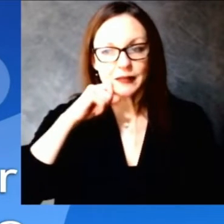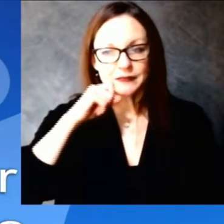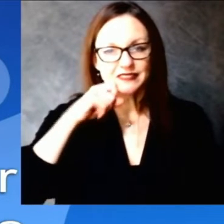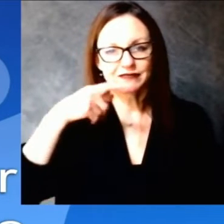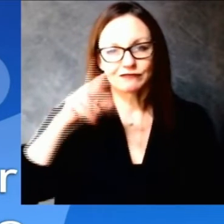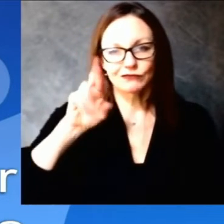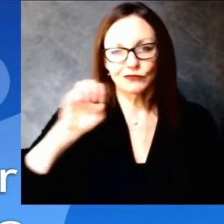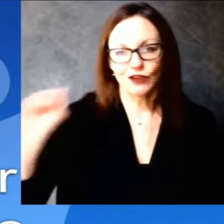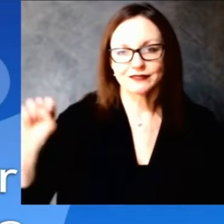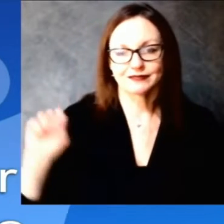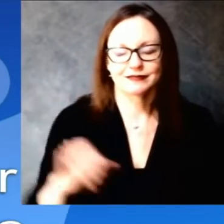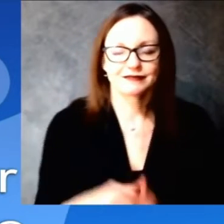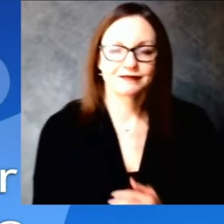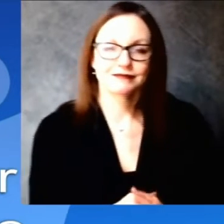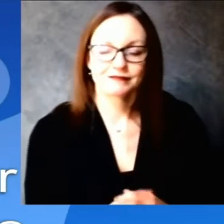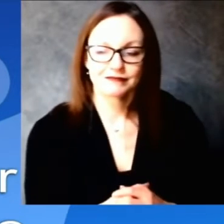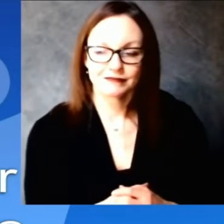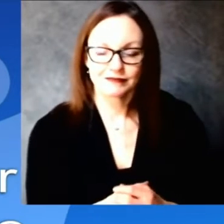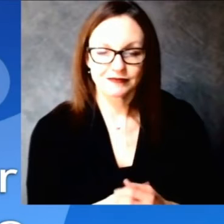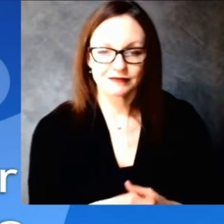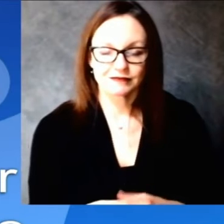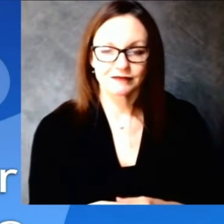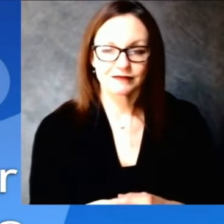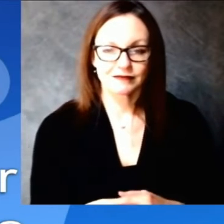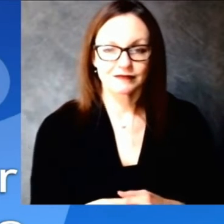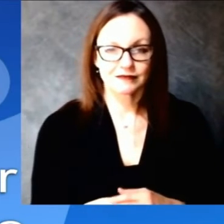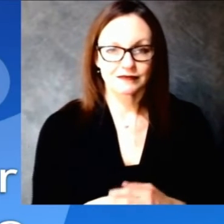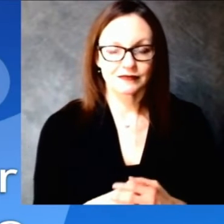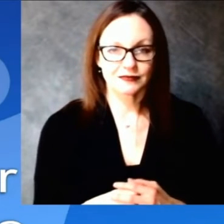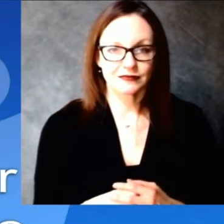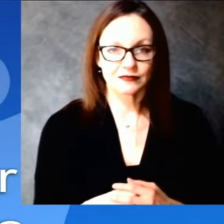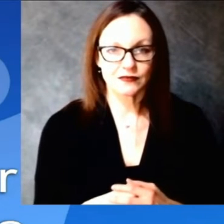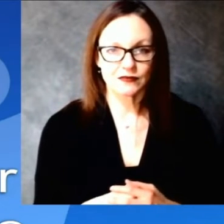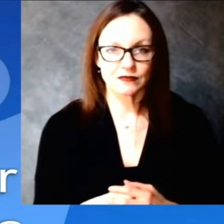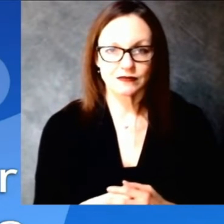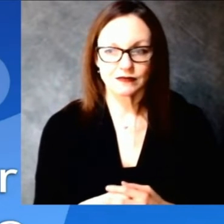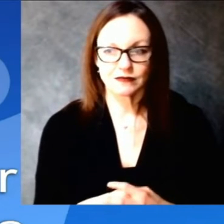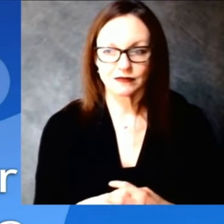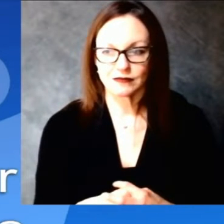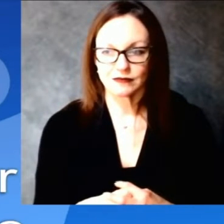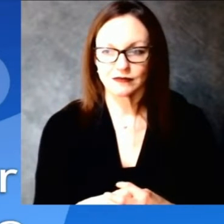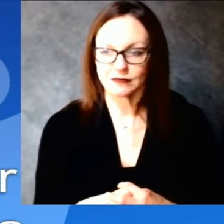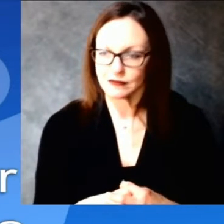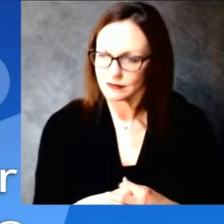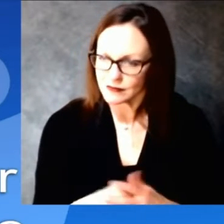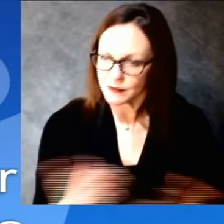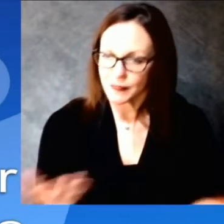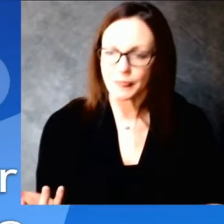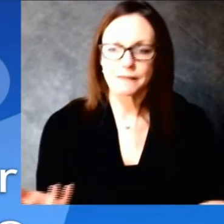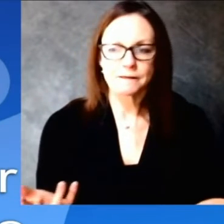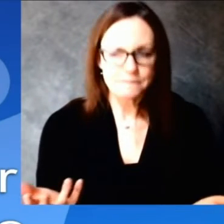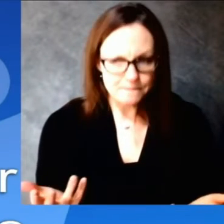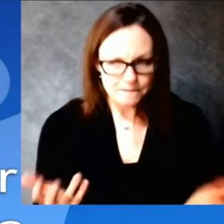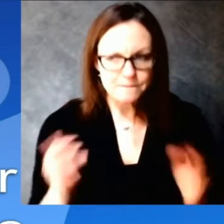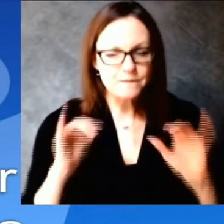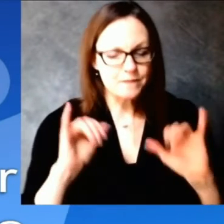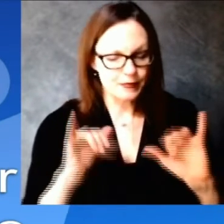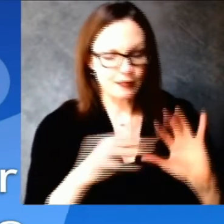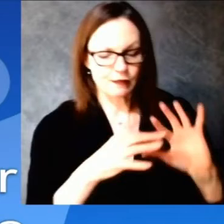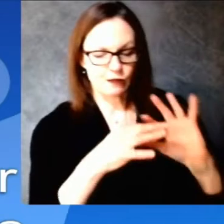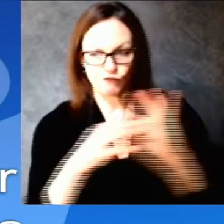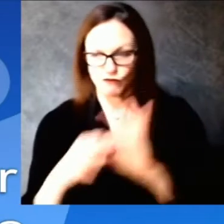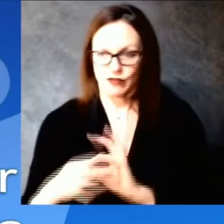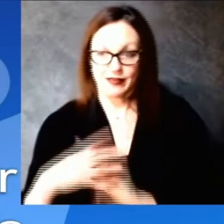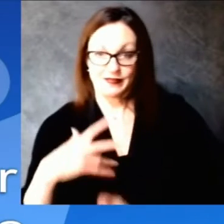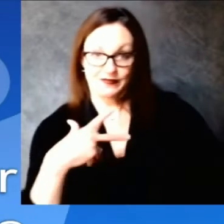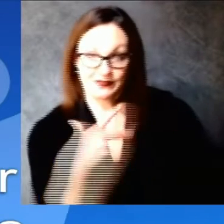i'm just wondering uh given what we've seen with the racial disparities and then what we could see as uh vaccinations open to broader